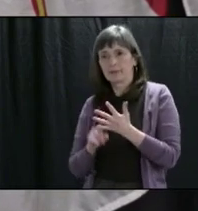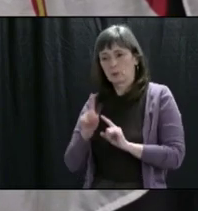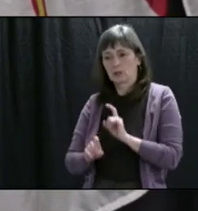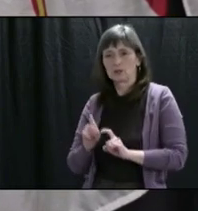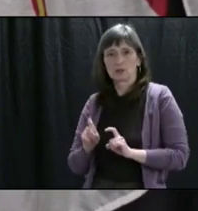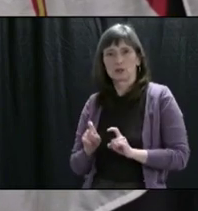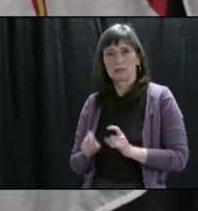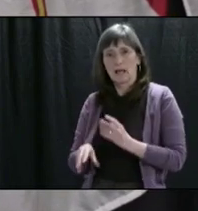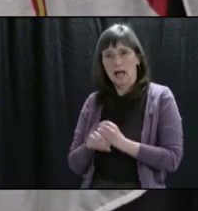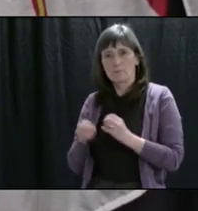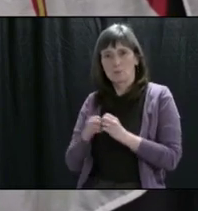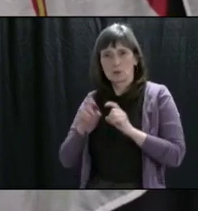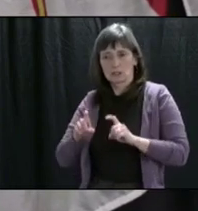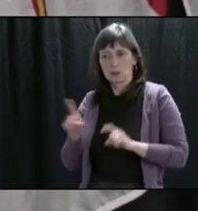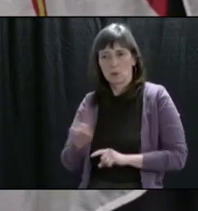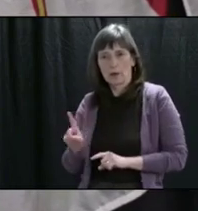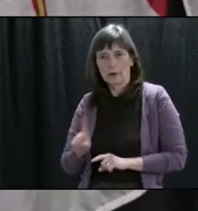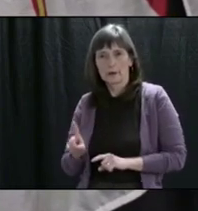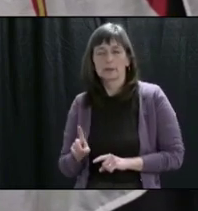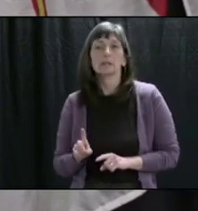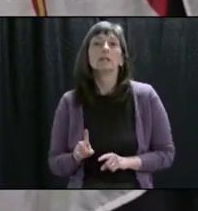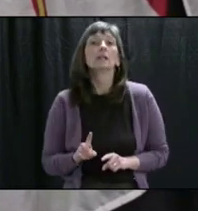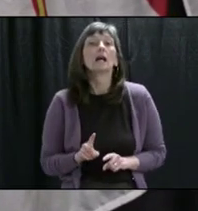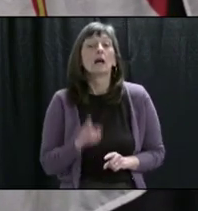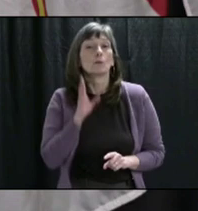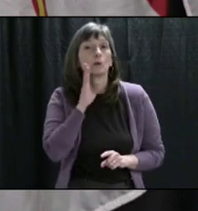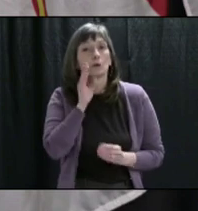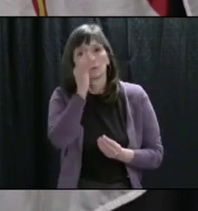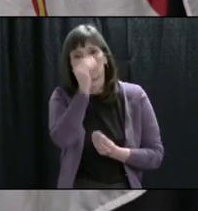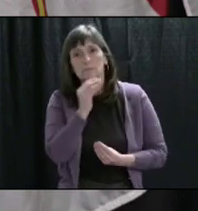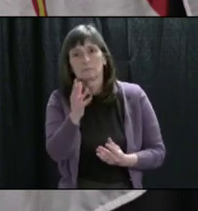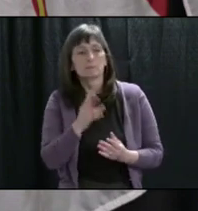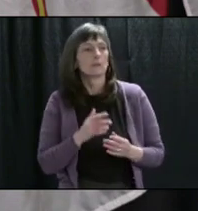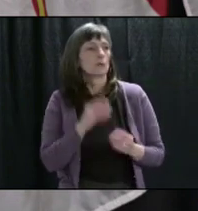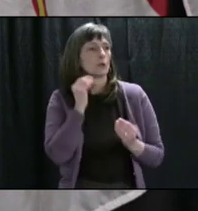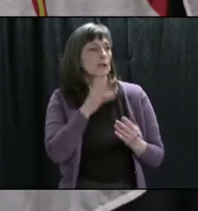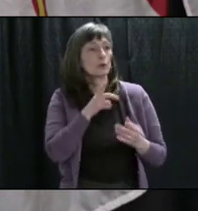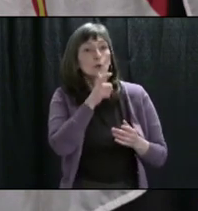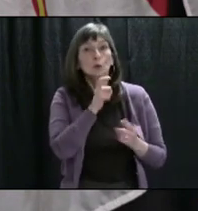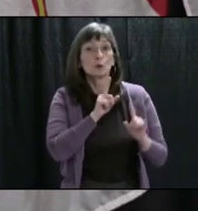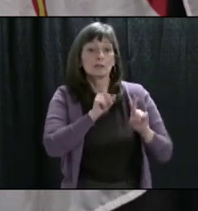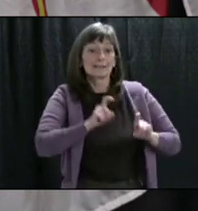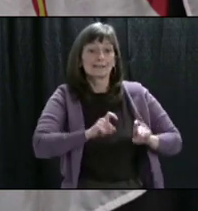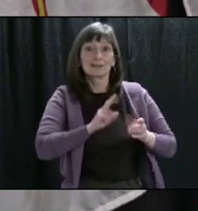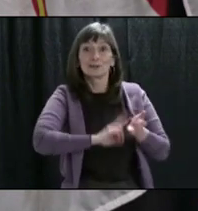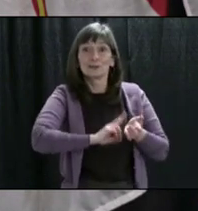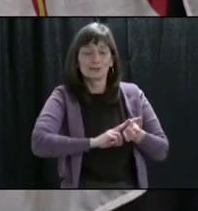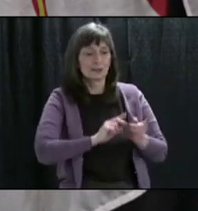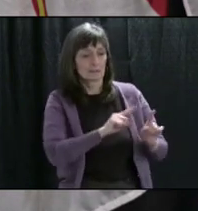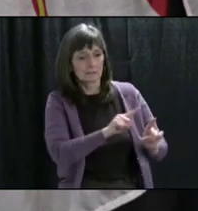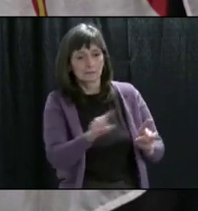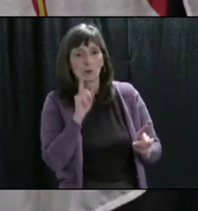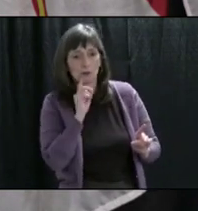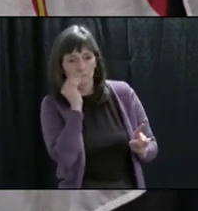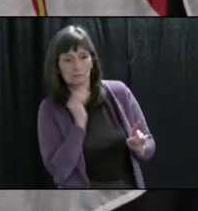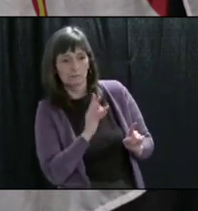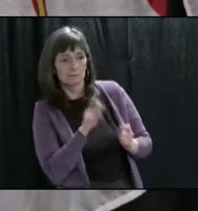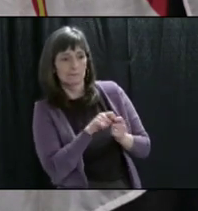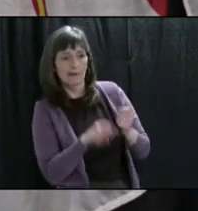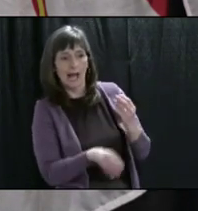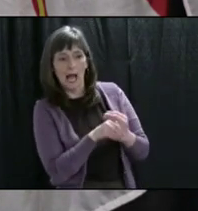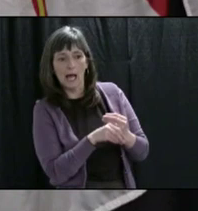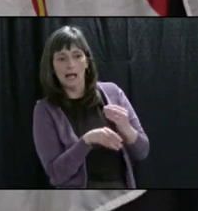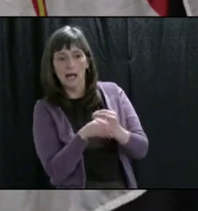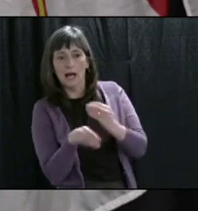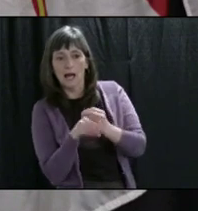what that will mean. And we'll be updating our 811 information to reflect that. So